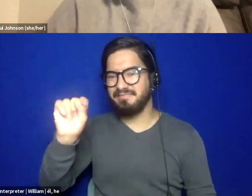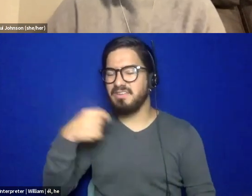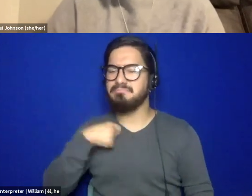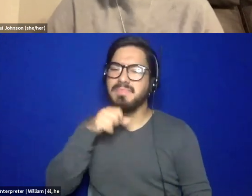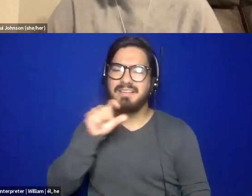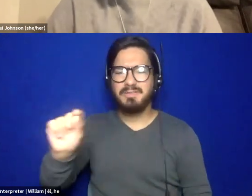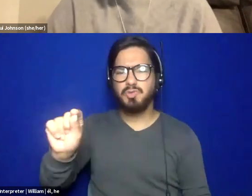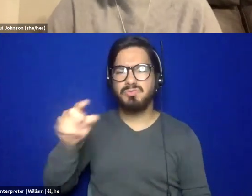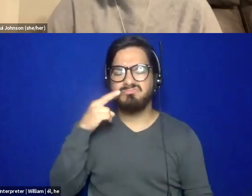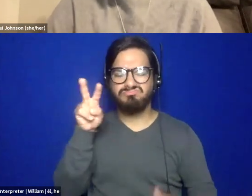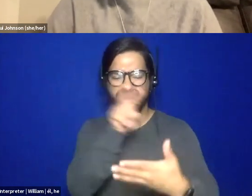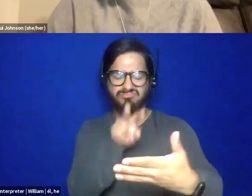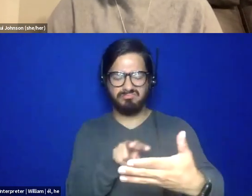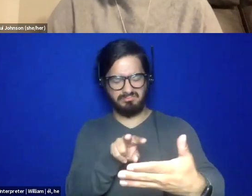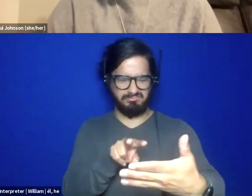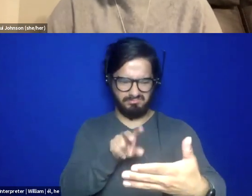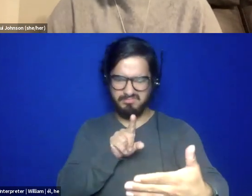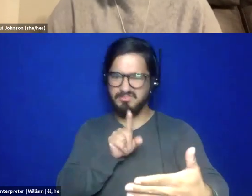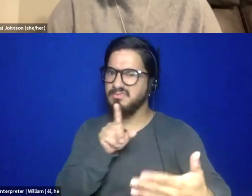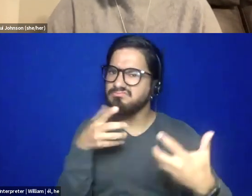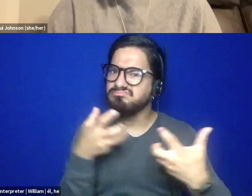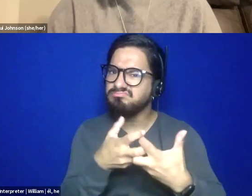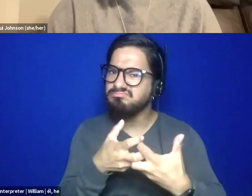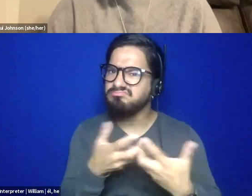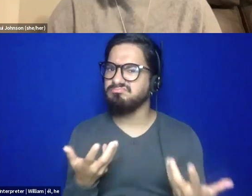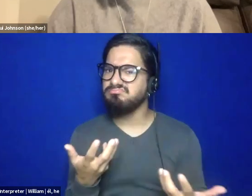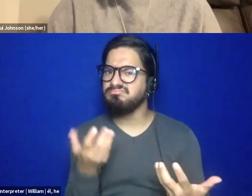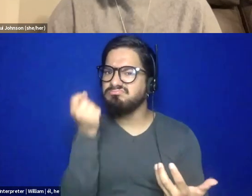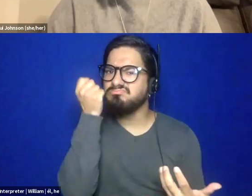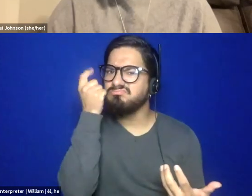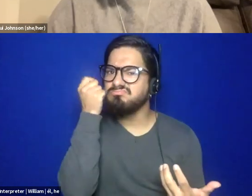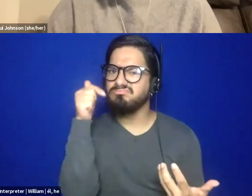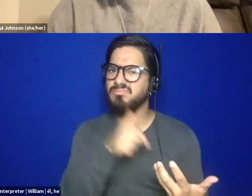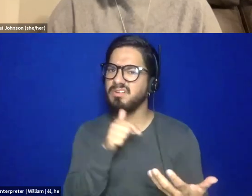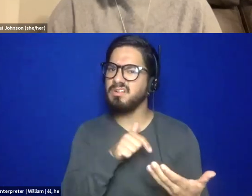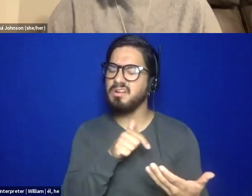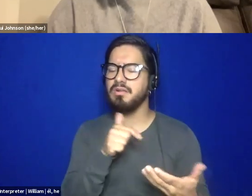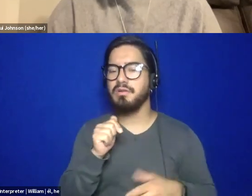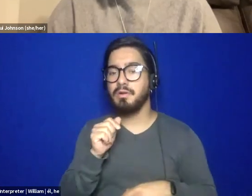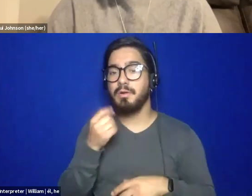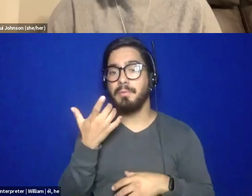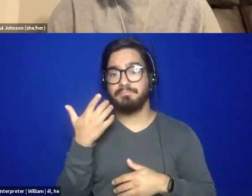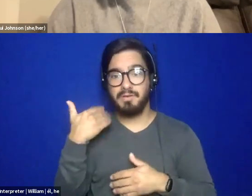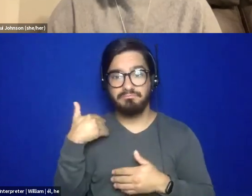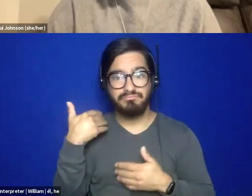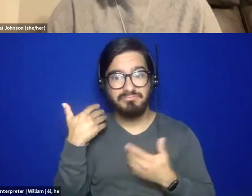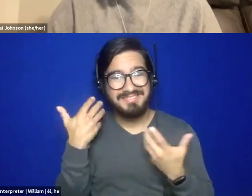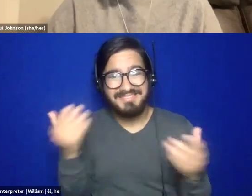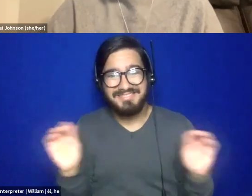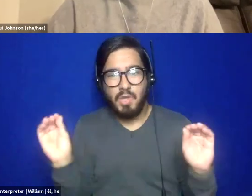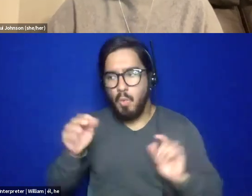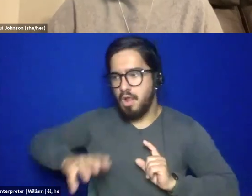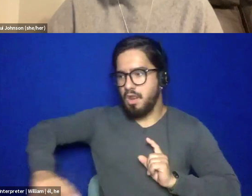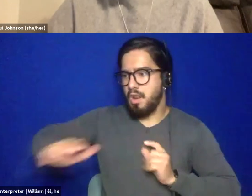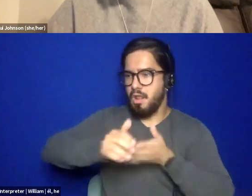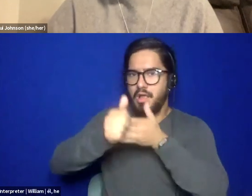time learned more and more, but I didn't have, unfortunately the people around me to guide me in that way. And